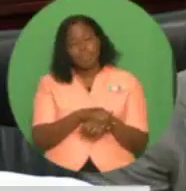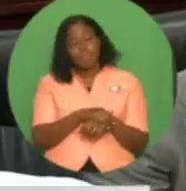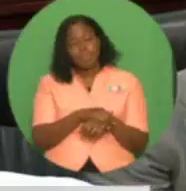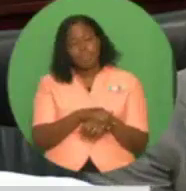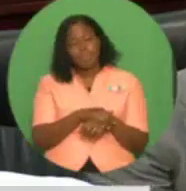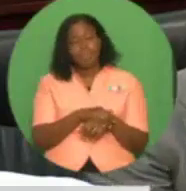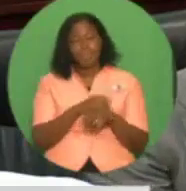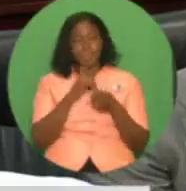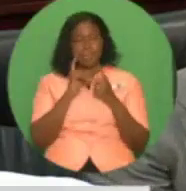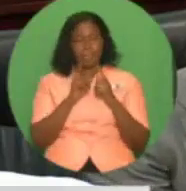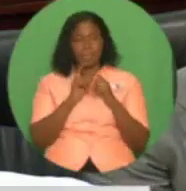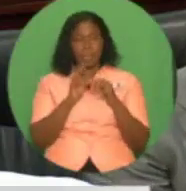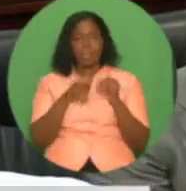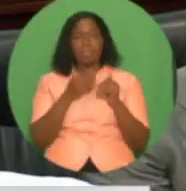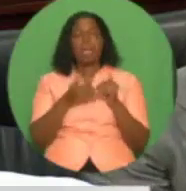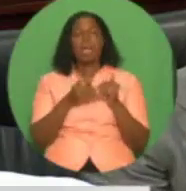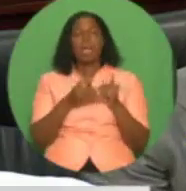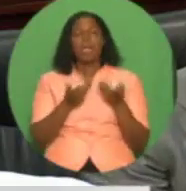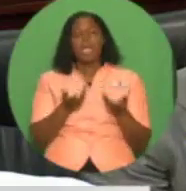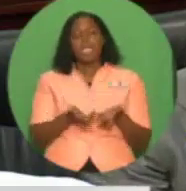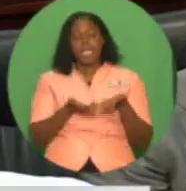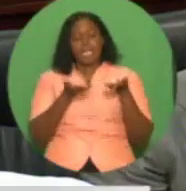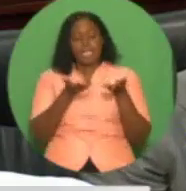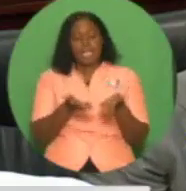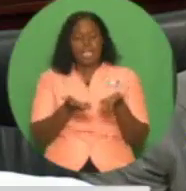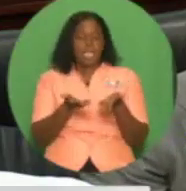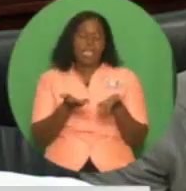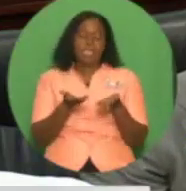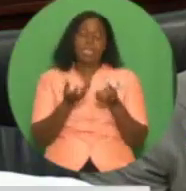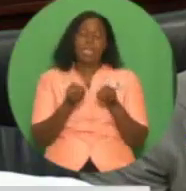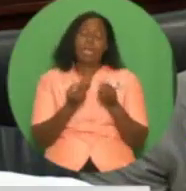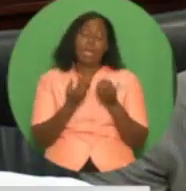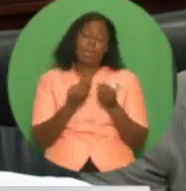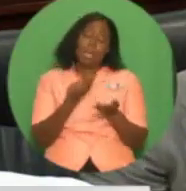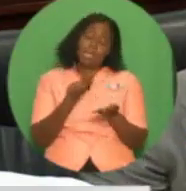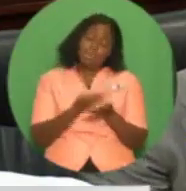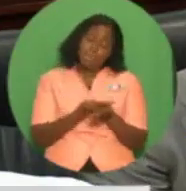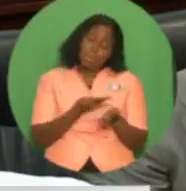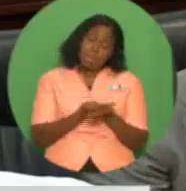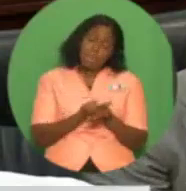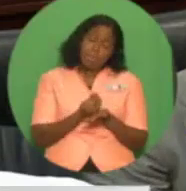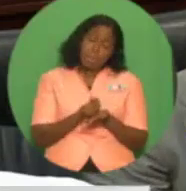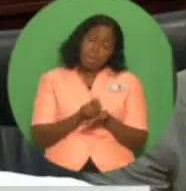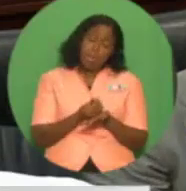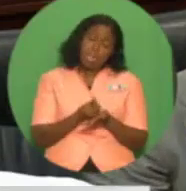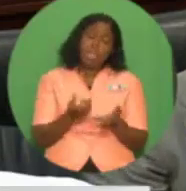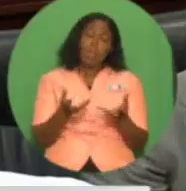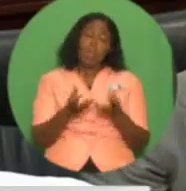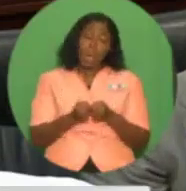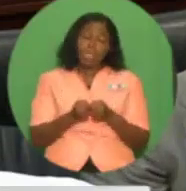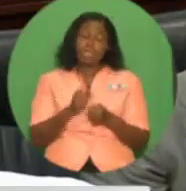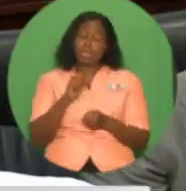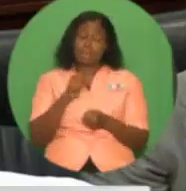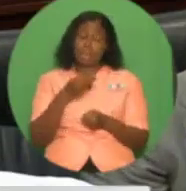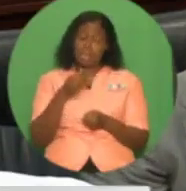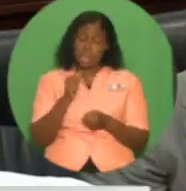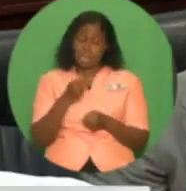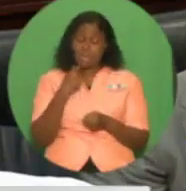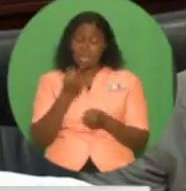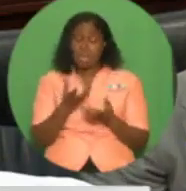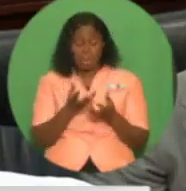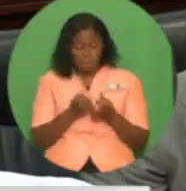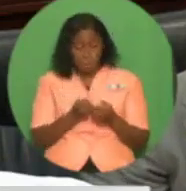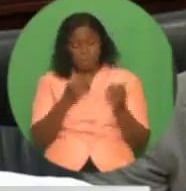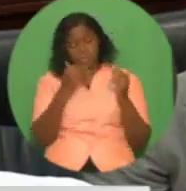budgetary proposals of the Assembly with officials from the Tobago House of Assembly. I wish to extend sincere gratitude to